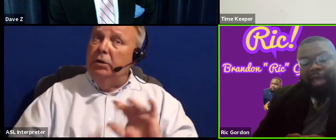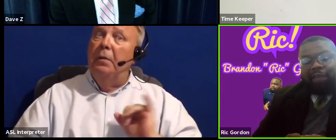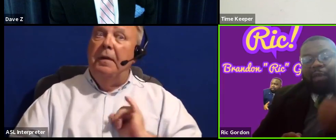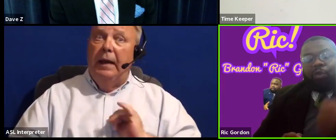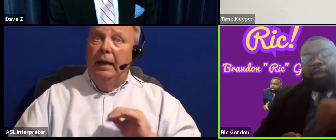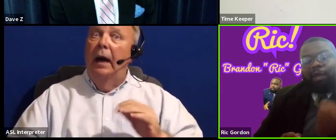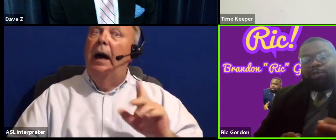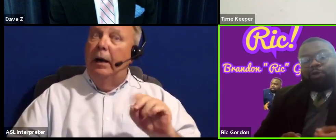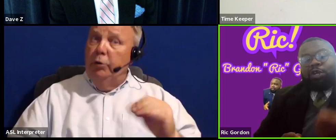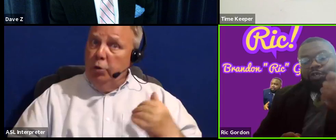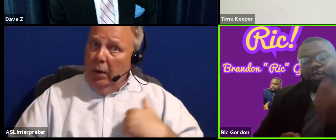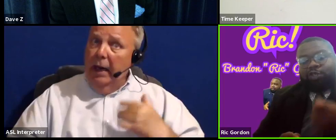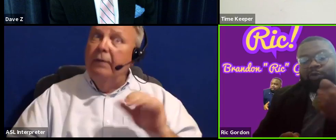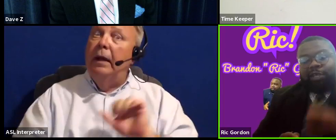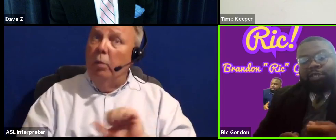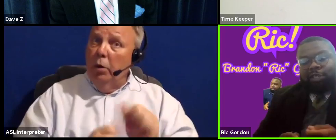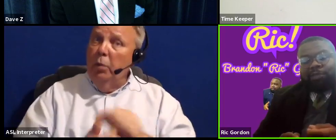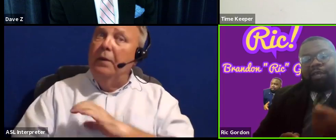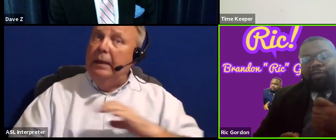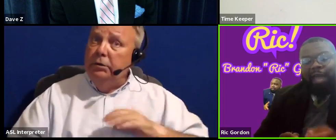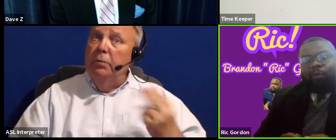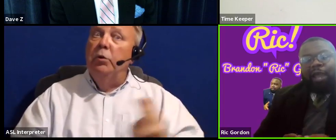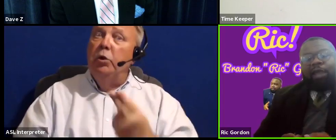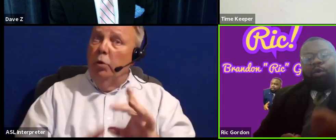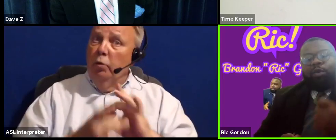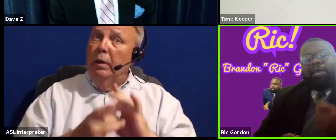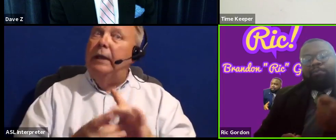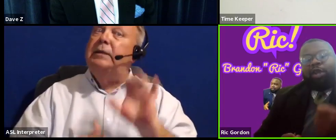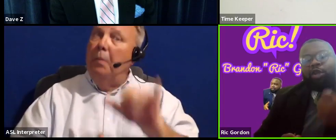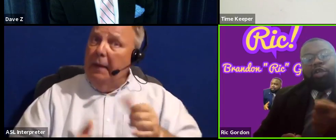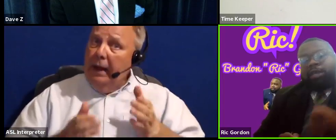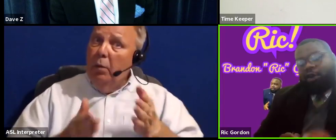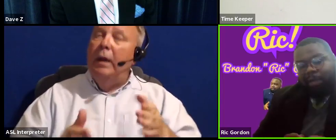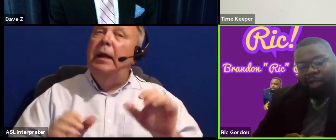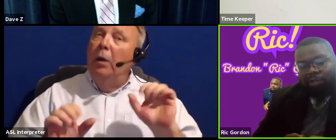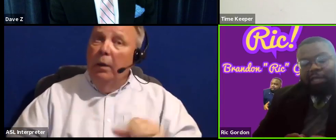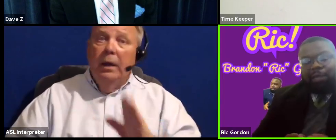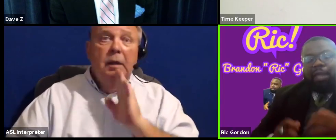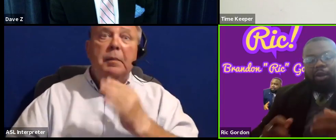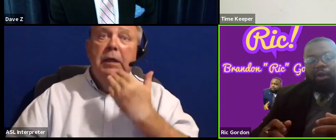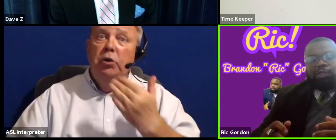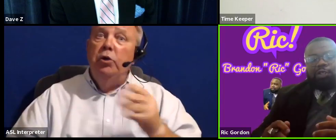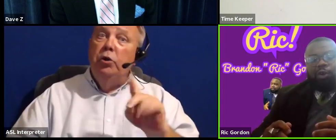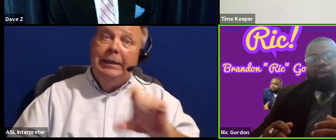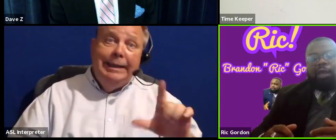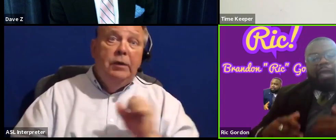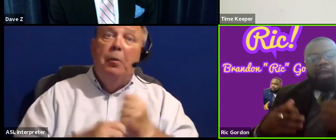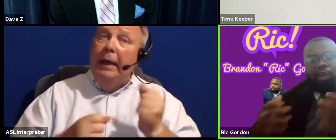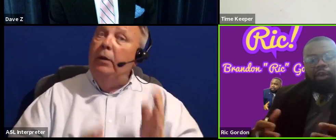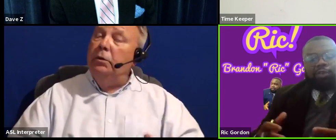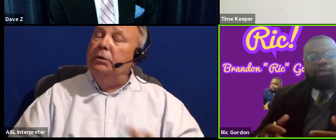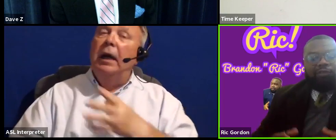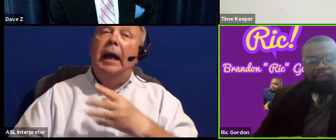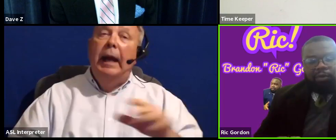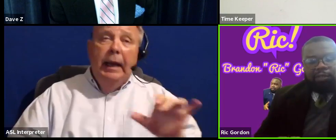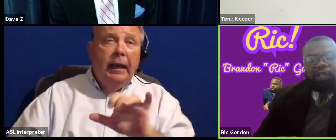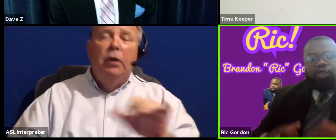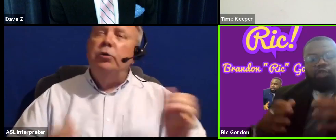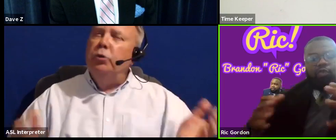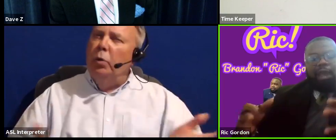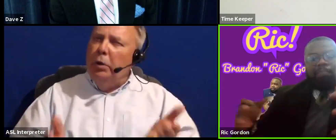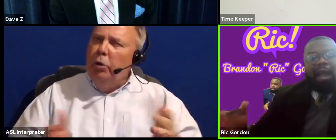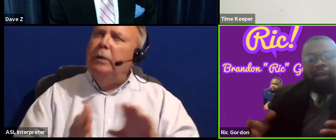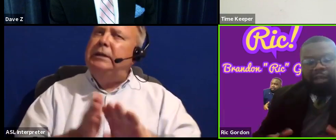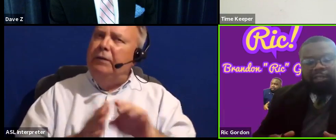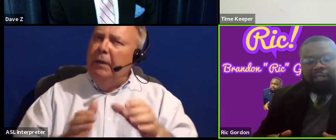glad that I do have and work with council to use the relationships. That way, we can be good deal makers and also encourage those developers